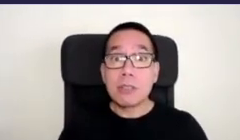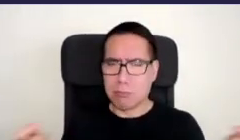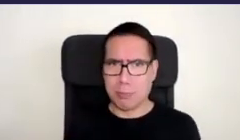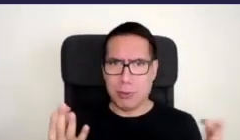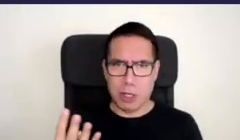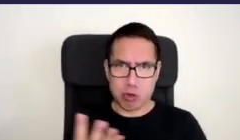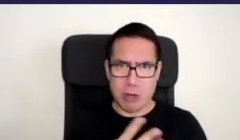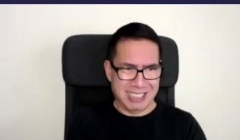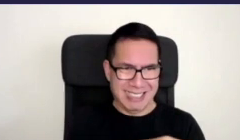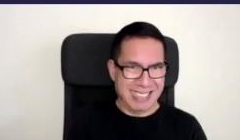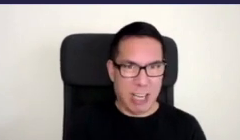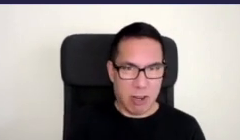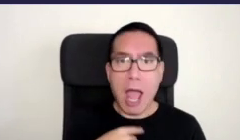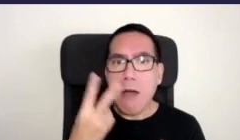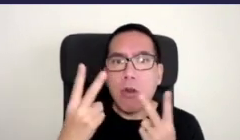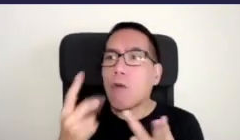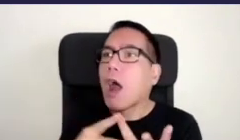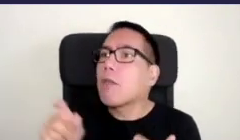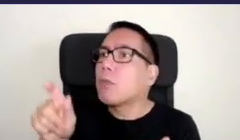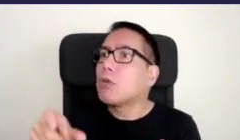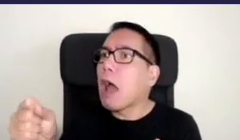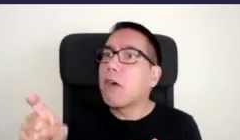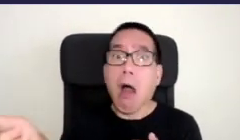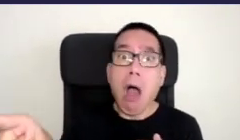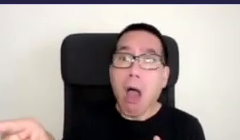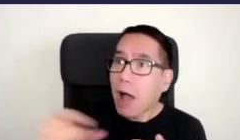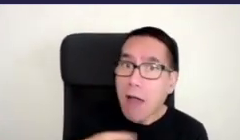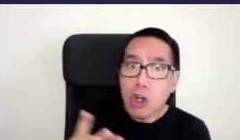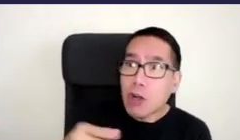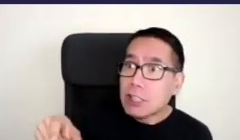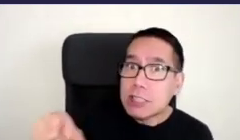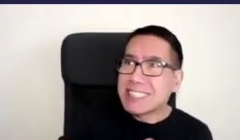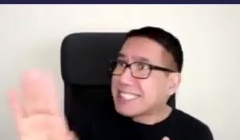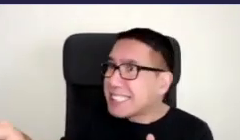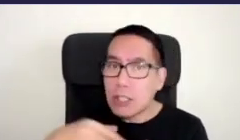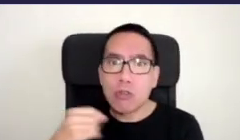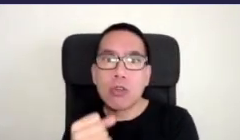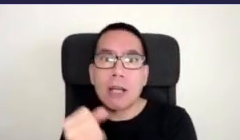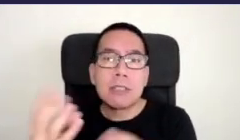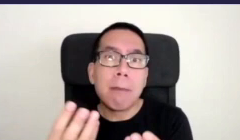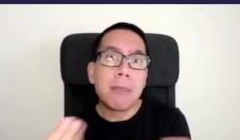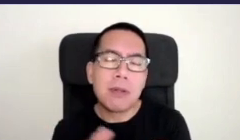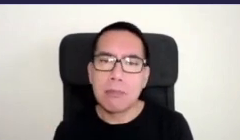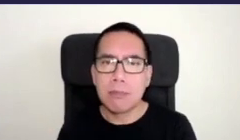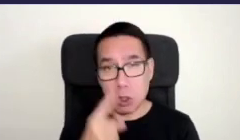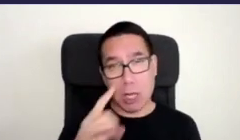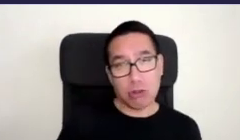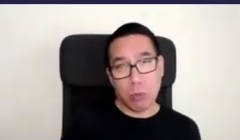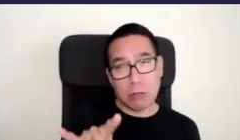strip find someone that does get together with them and create something you can donate